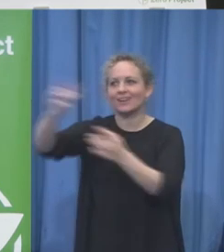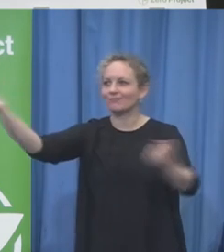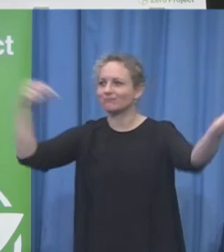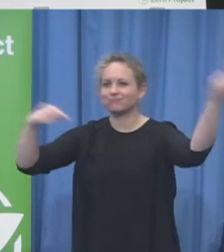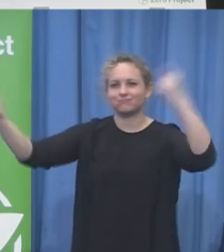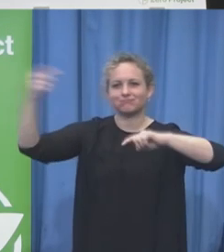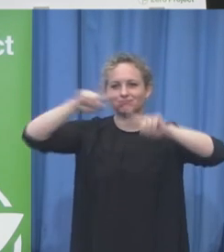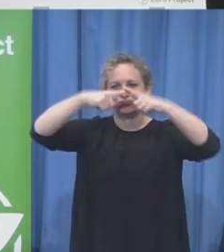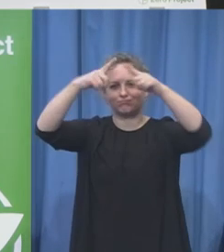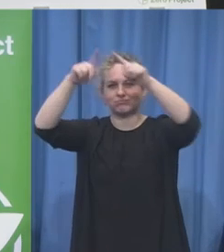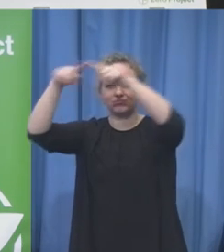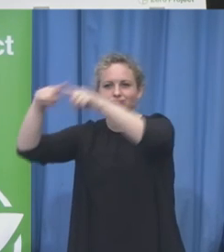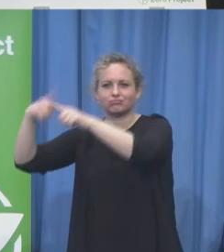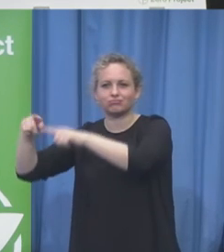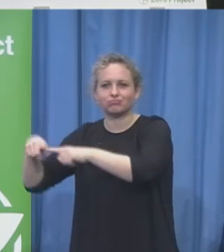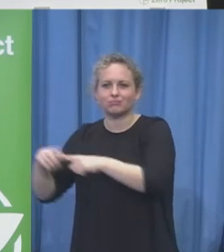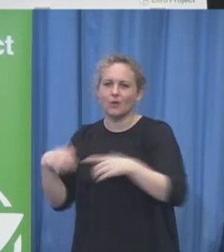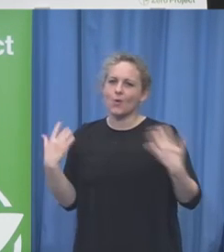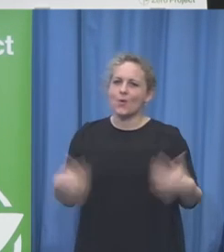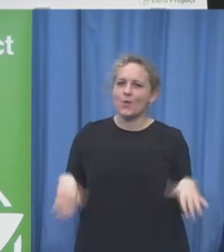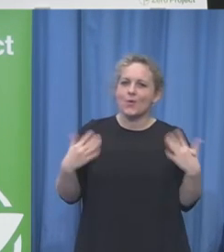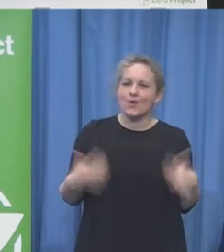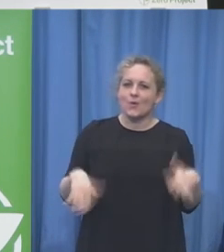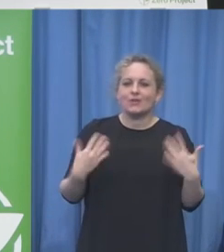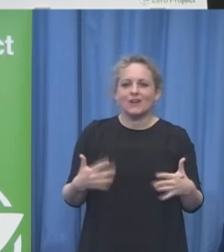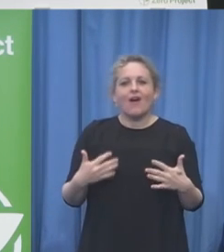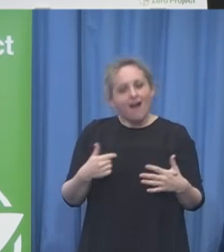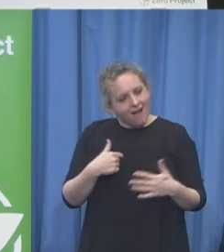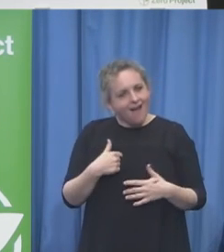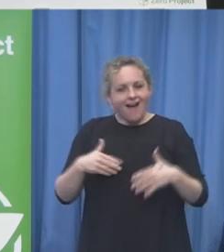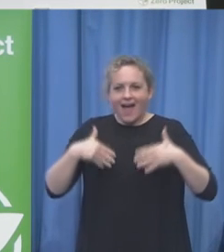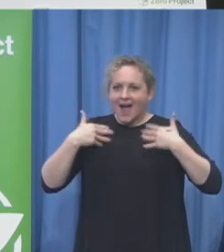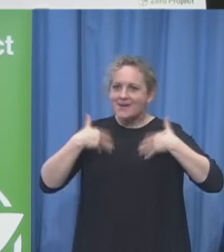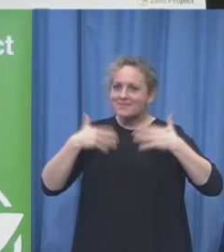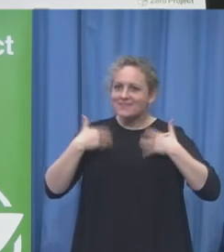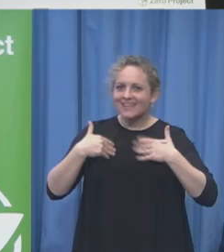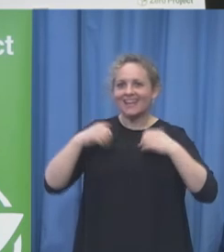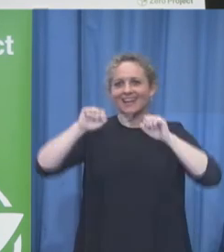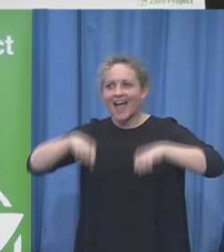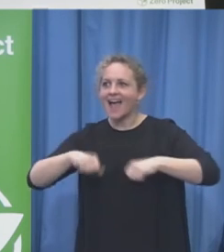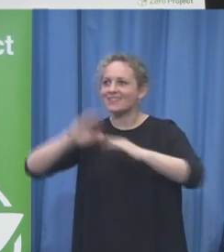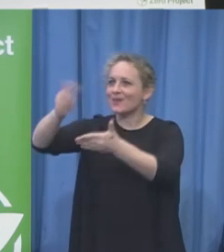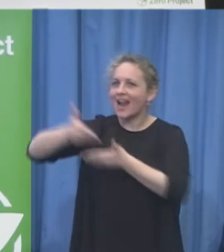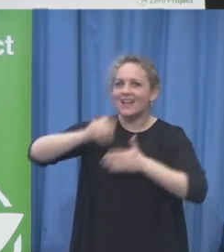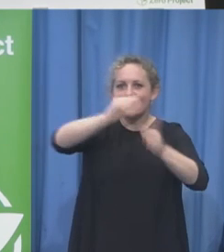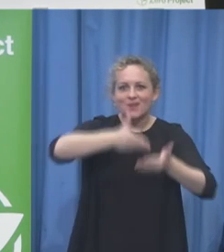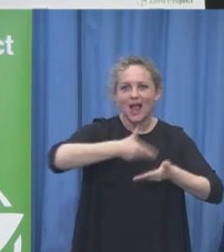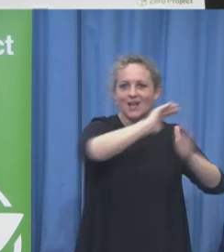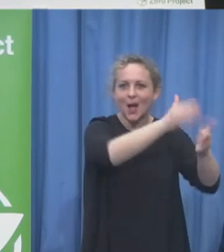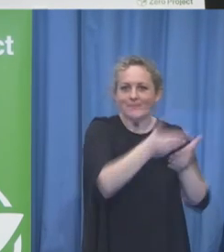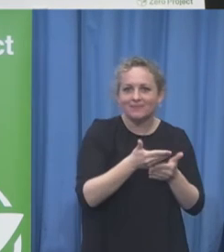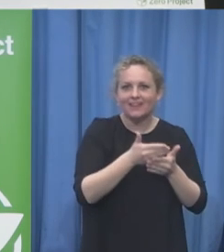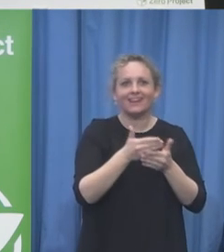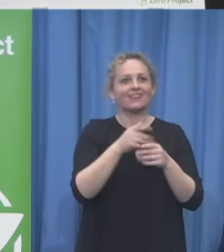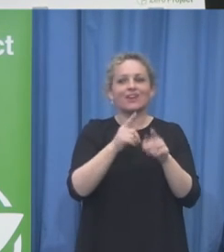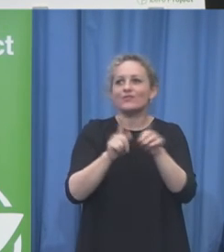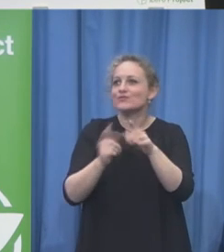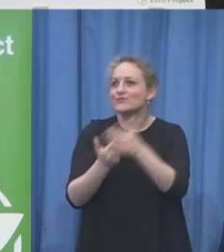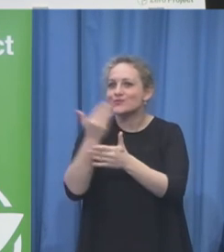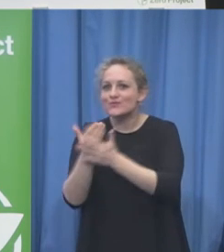I should in particular like to welcome some of our distinguished guests these includes